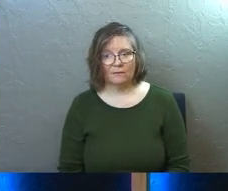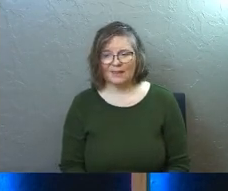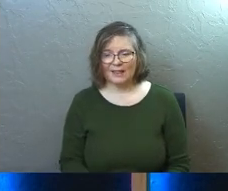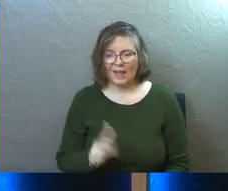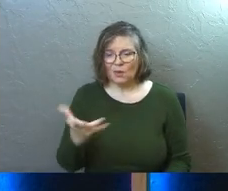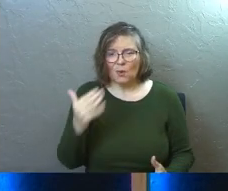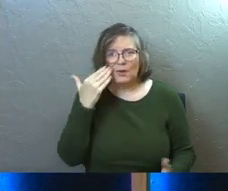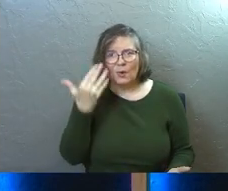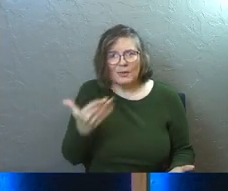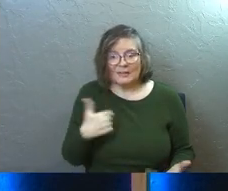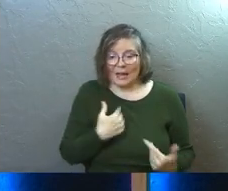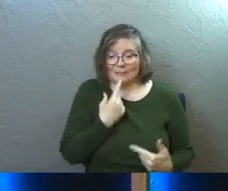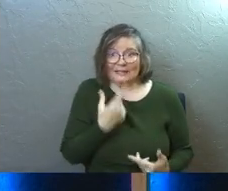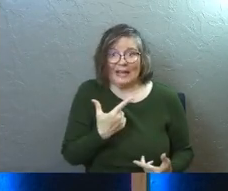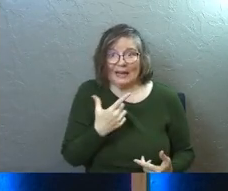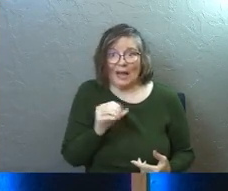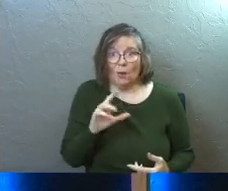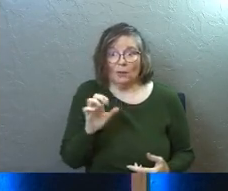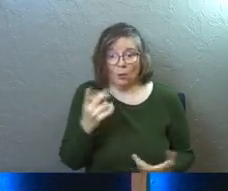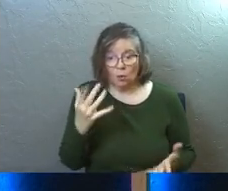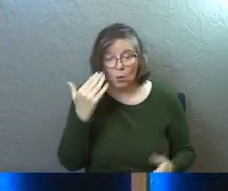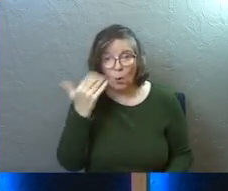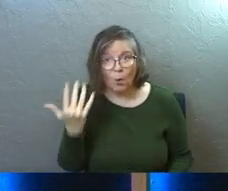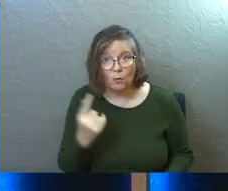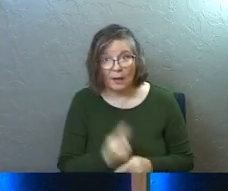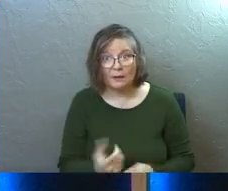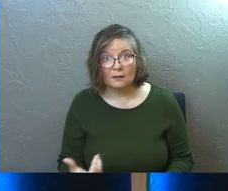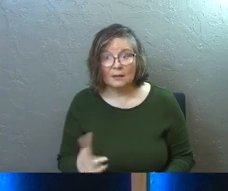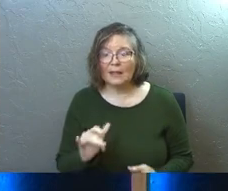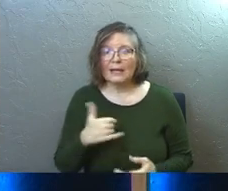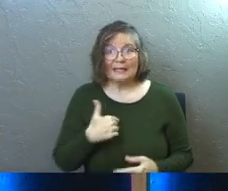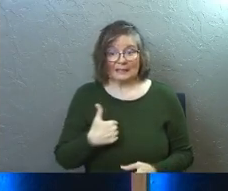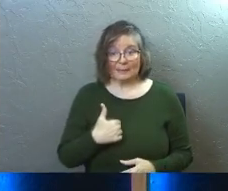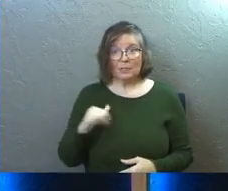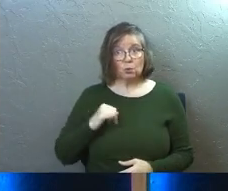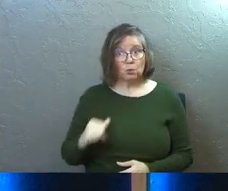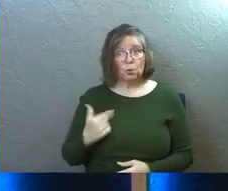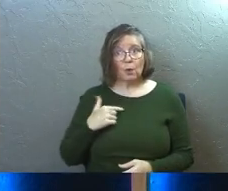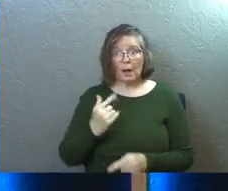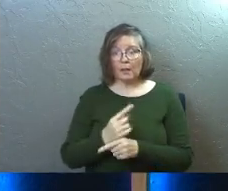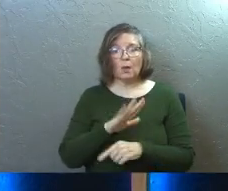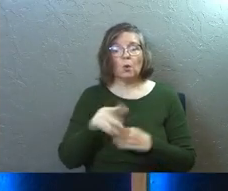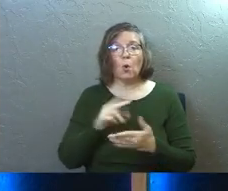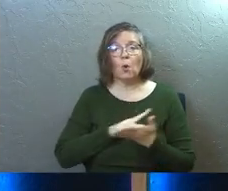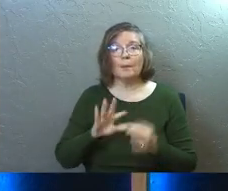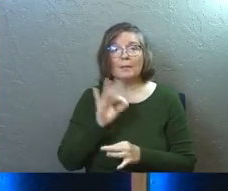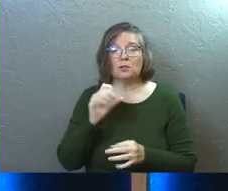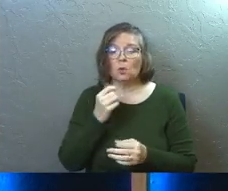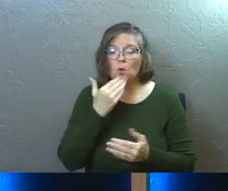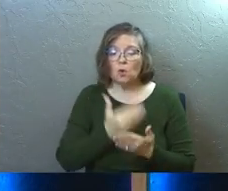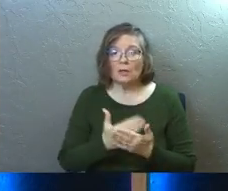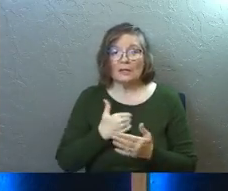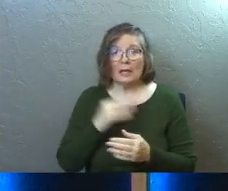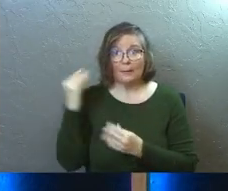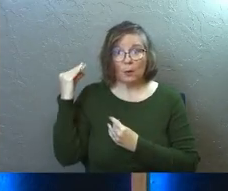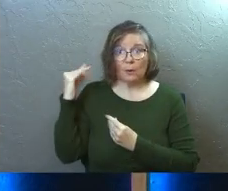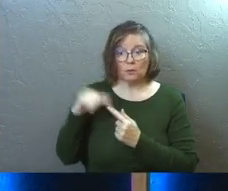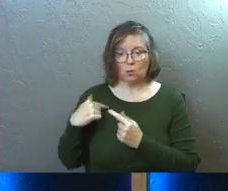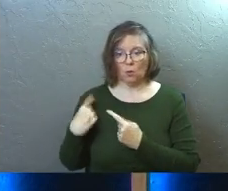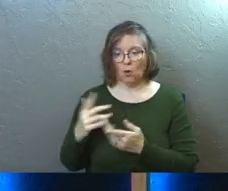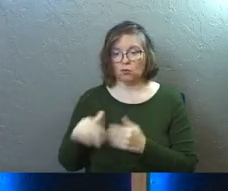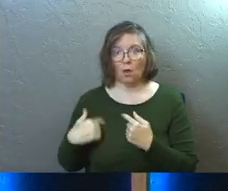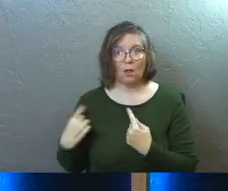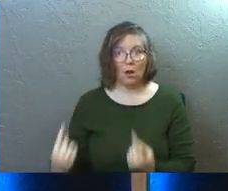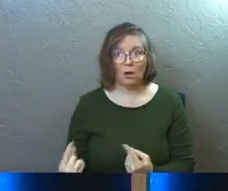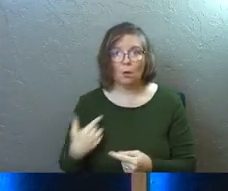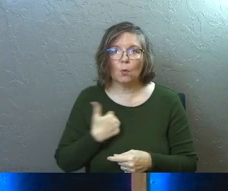Like you already know this. I'm just saying out loud what you already know, right? Like it's me too, right? Like the Holy Spirit is so good. He's been whispering this stuff to